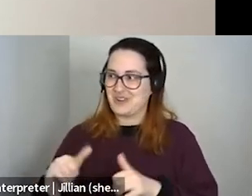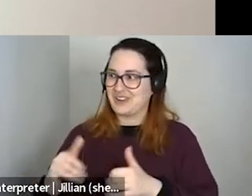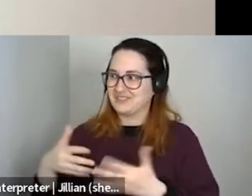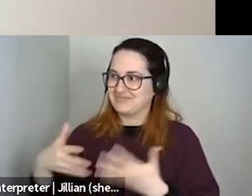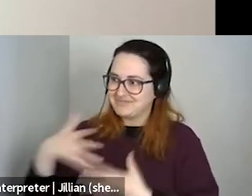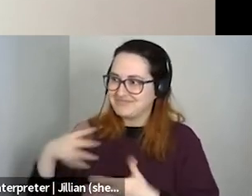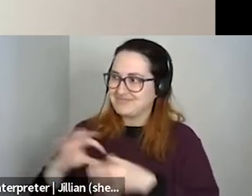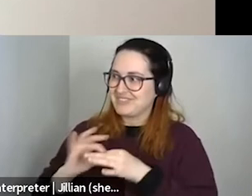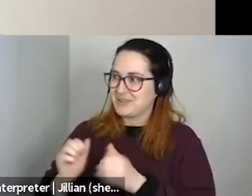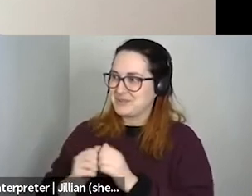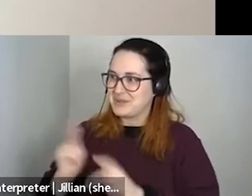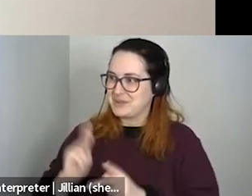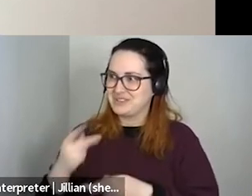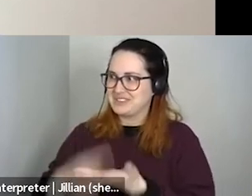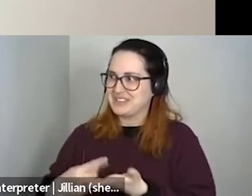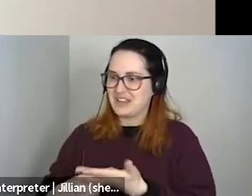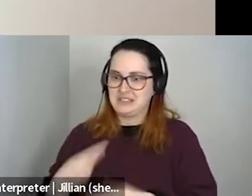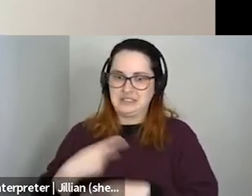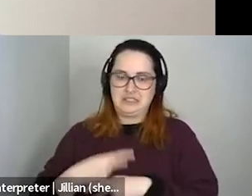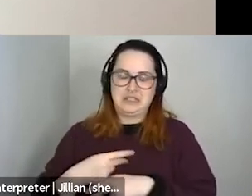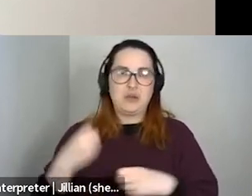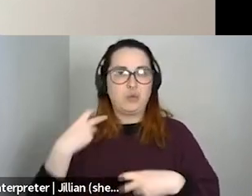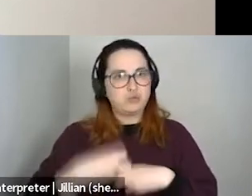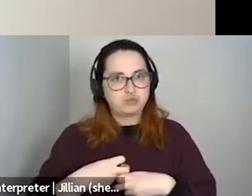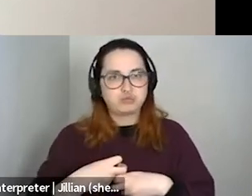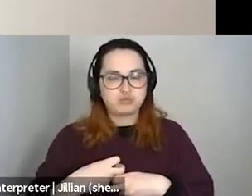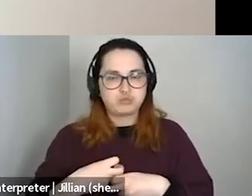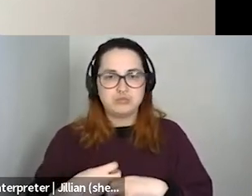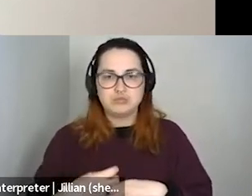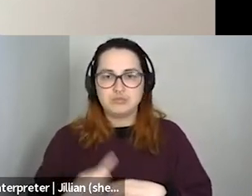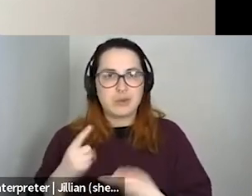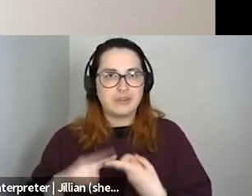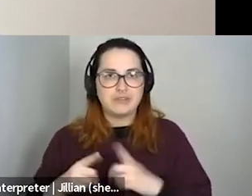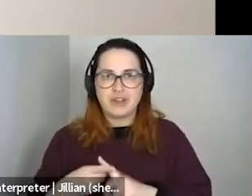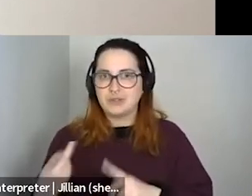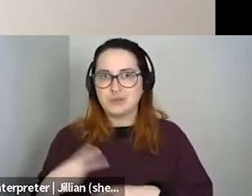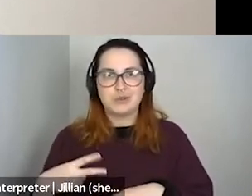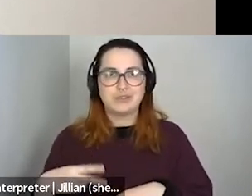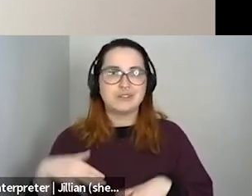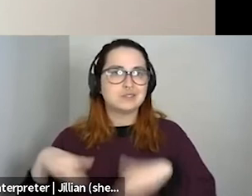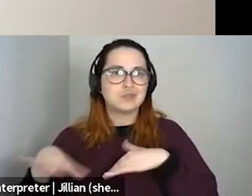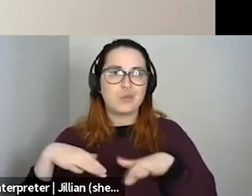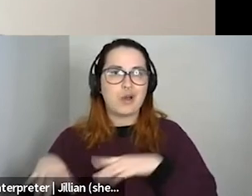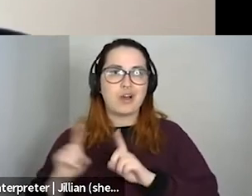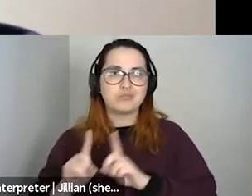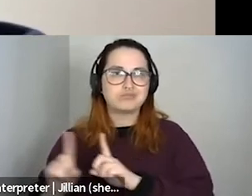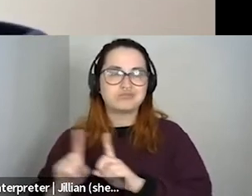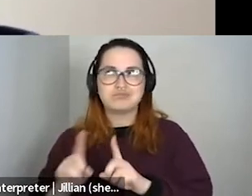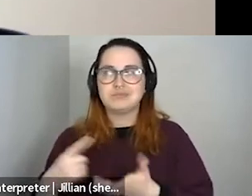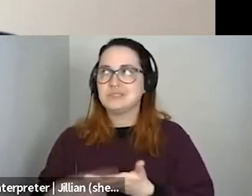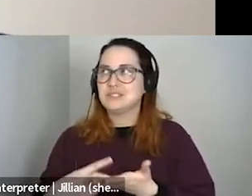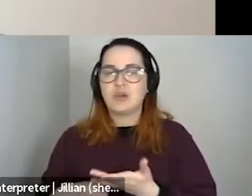and how hard that can be. Right. I have a friend who we just go on walks and talk about how hard things are sometimes.